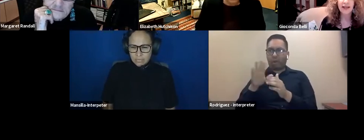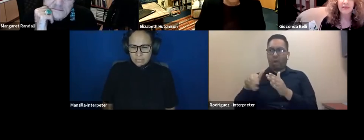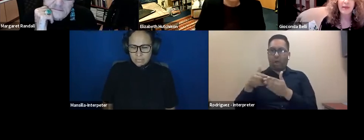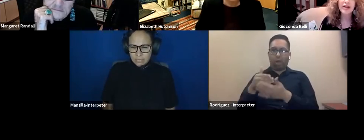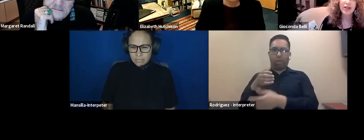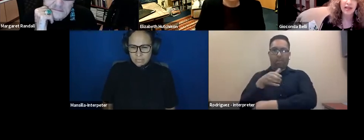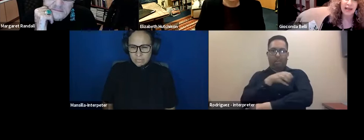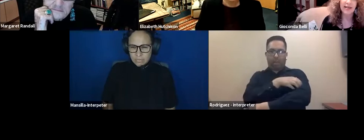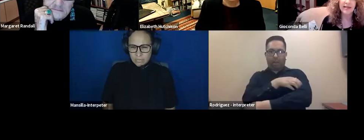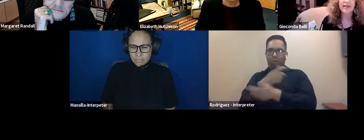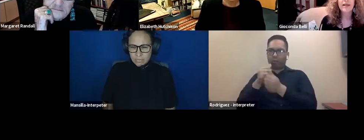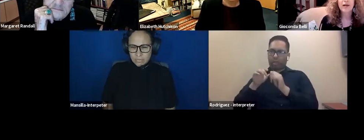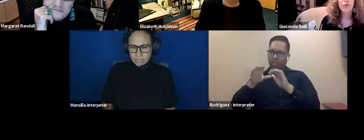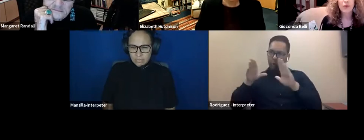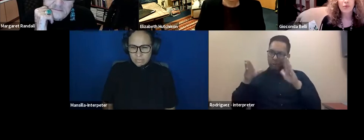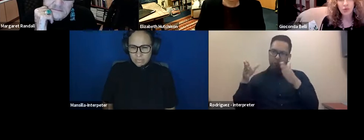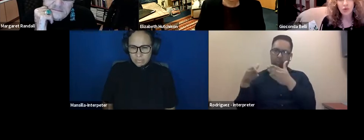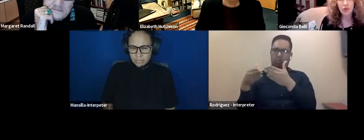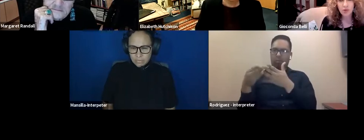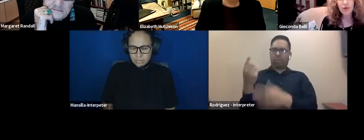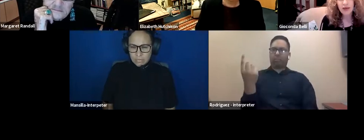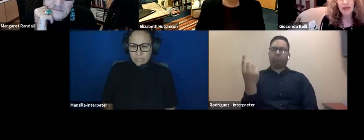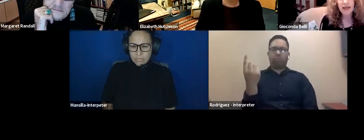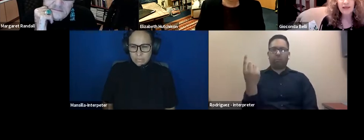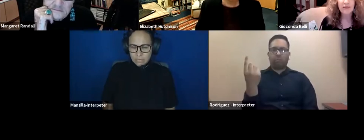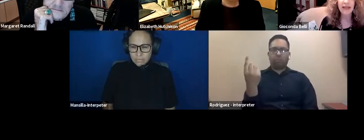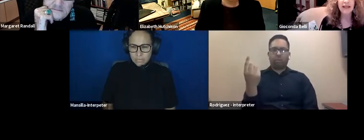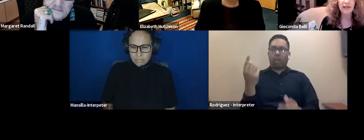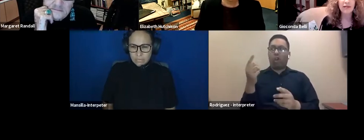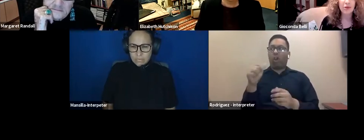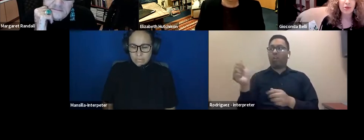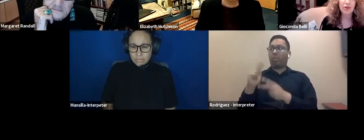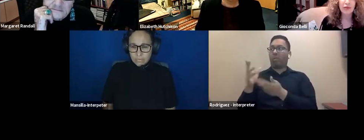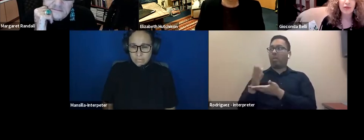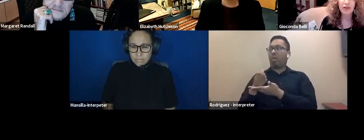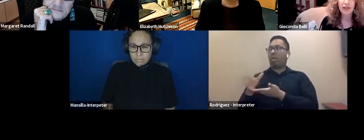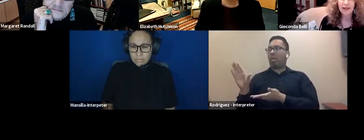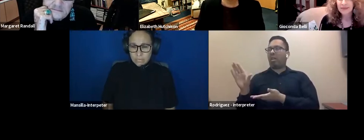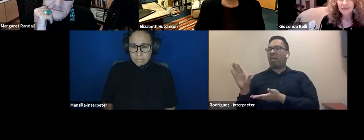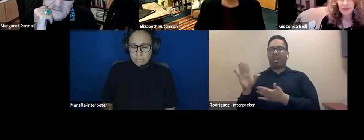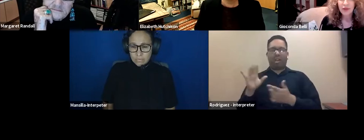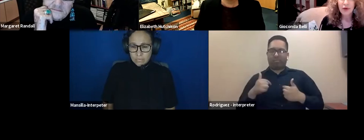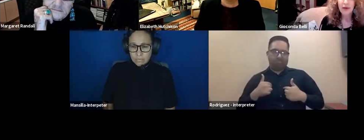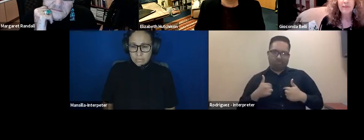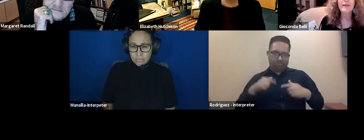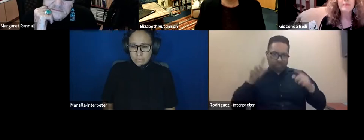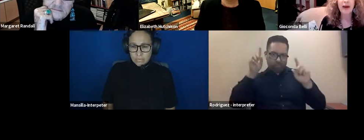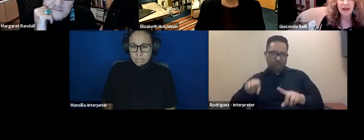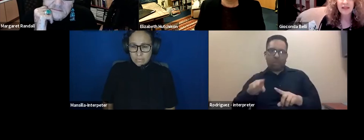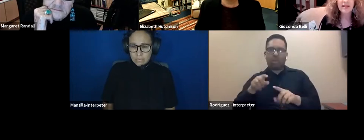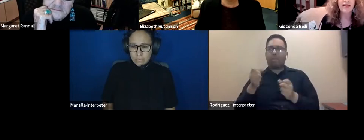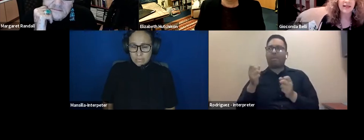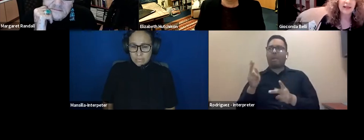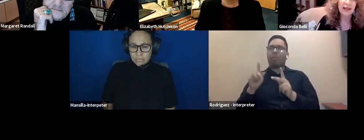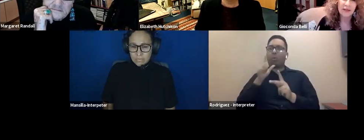and, and marginalize, but those who had really been in the revolution for, you know, and being